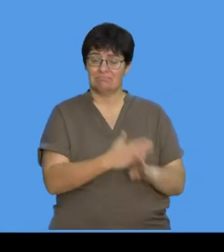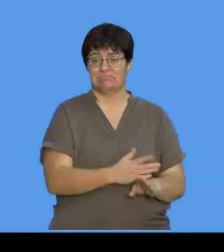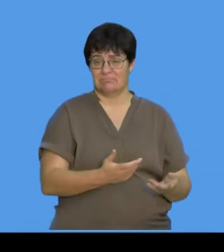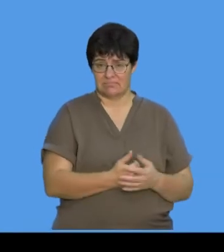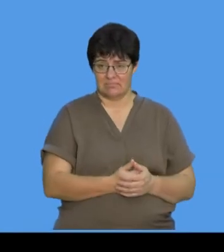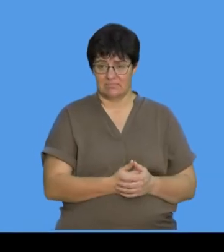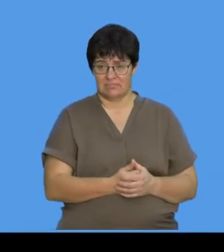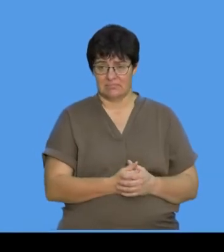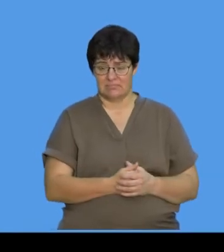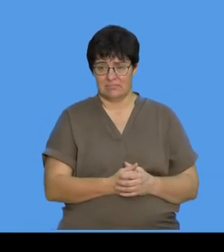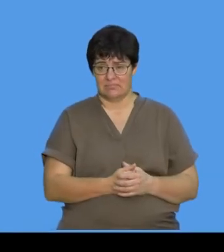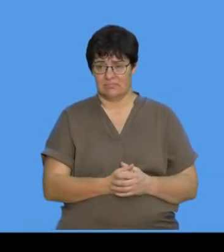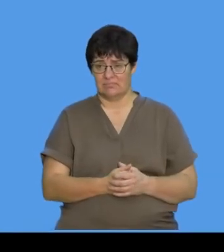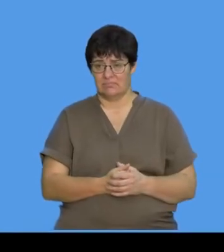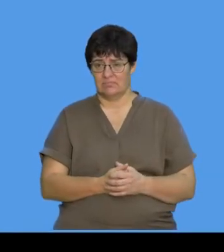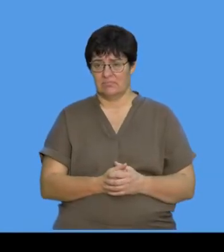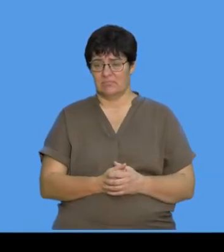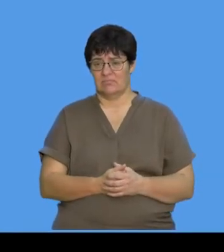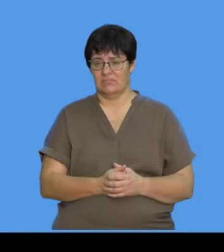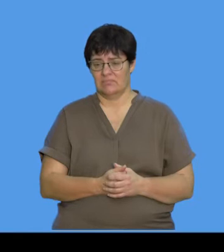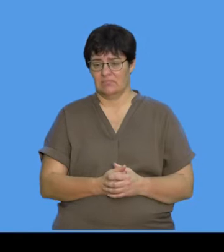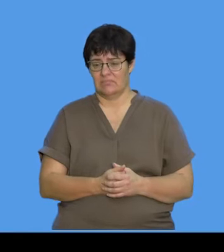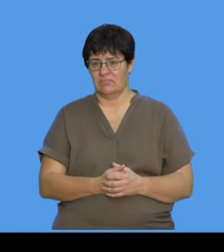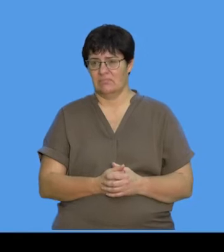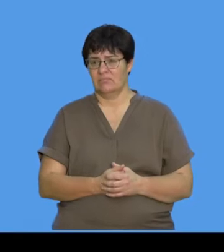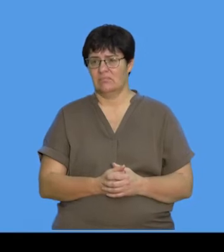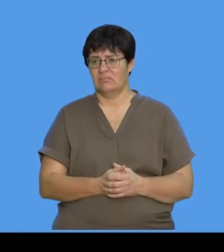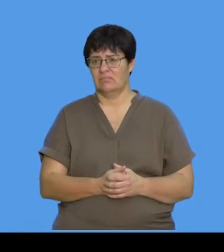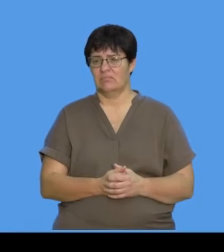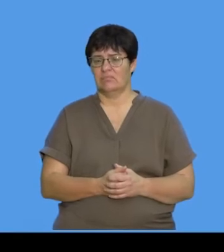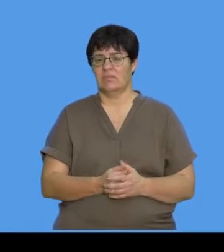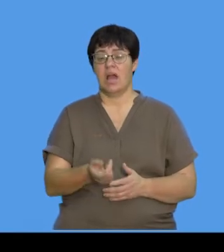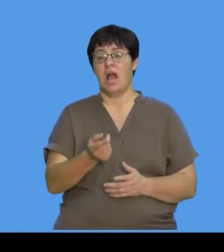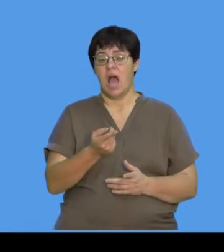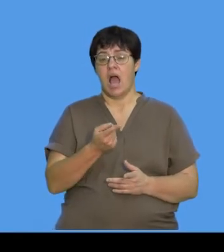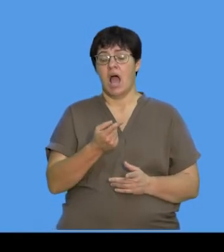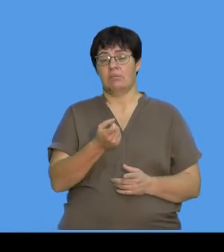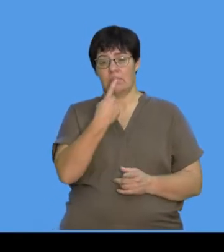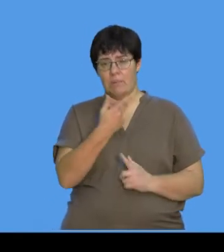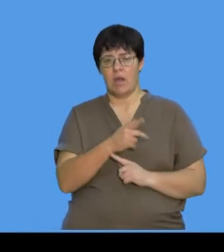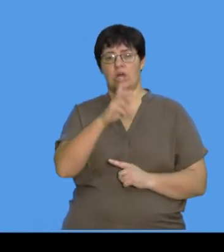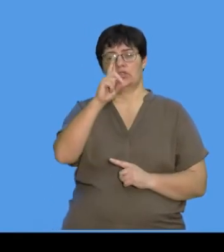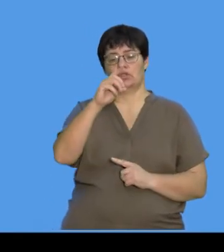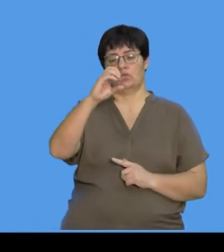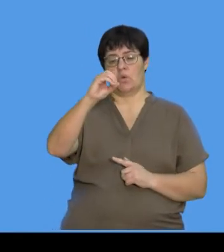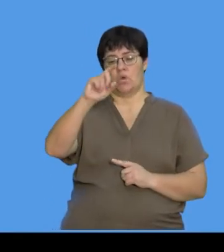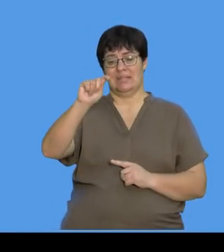question. Let's have a look over here. Now, the treatment is called DOTS, right,